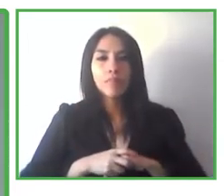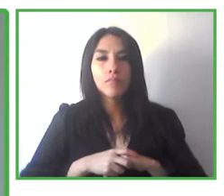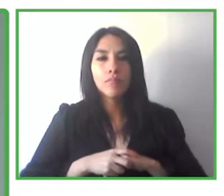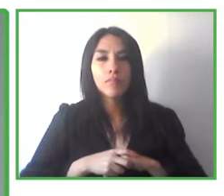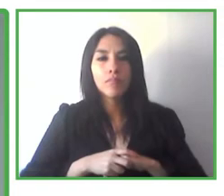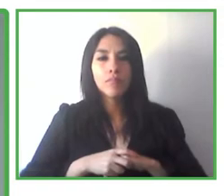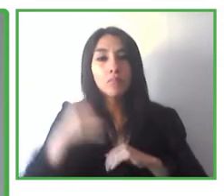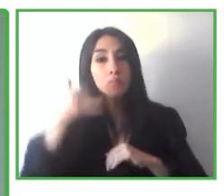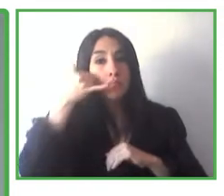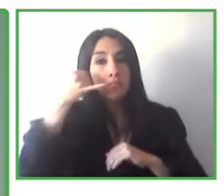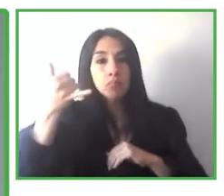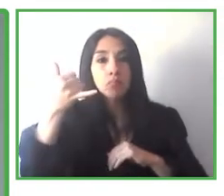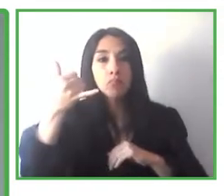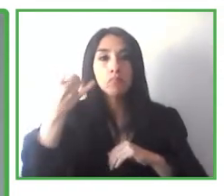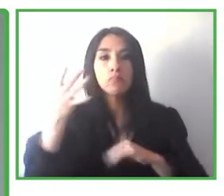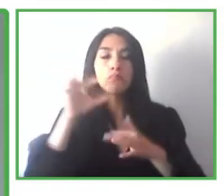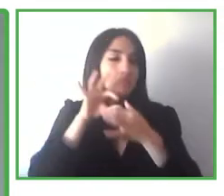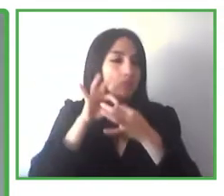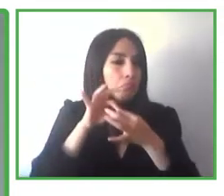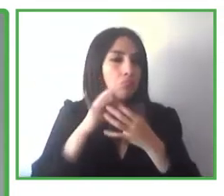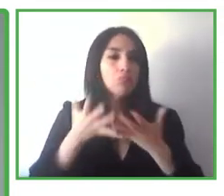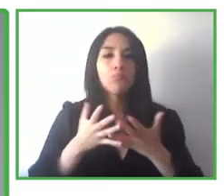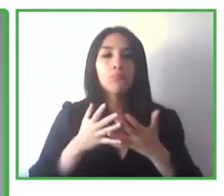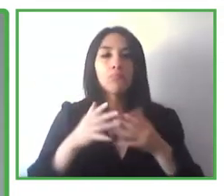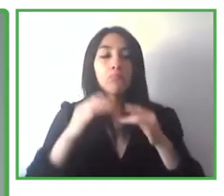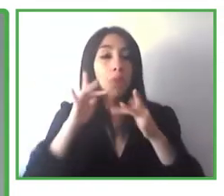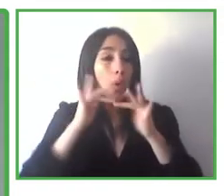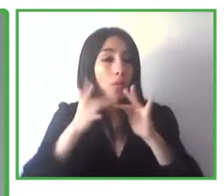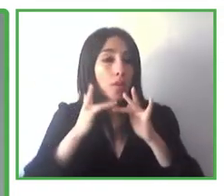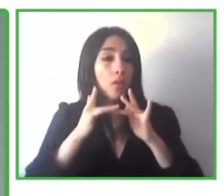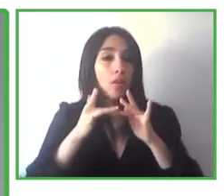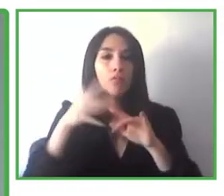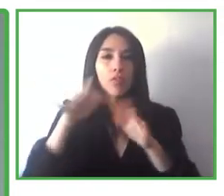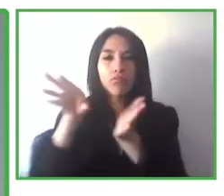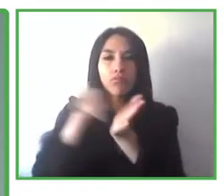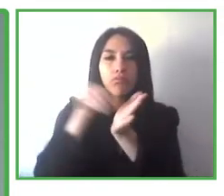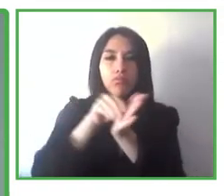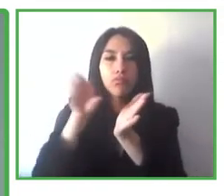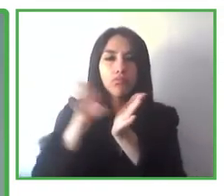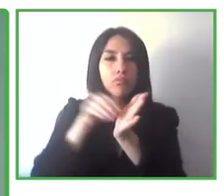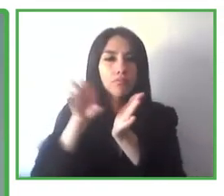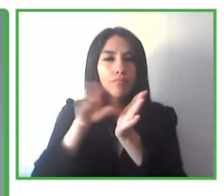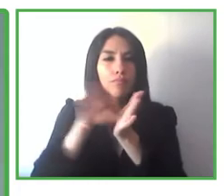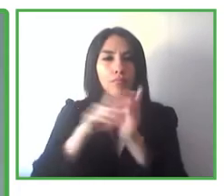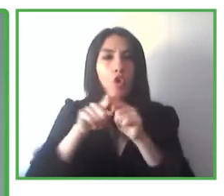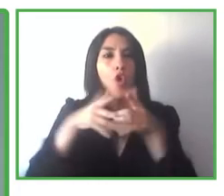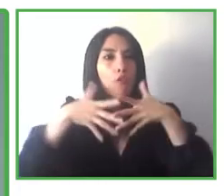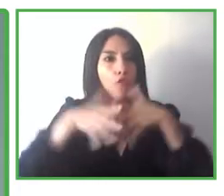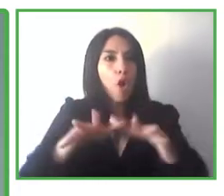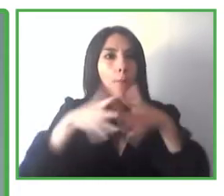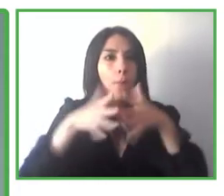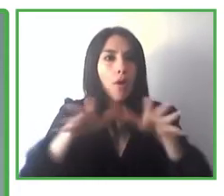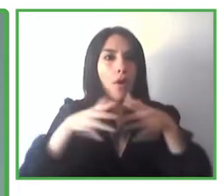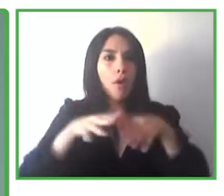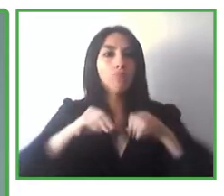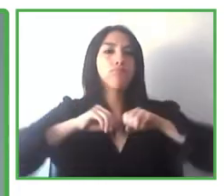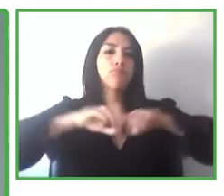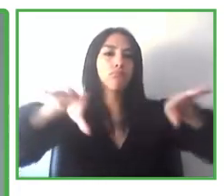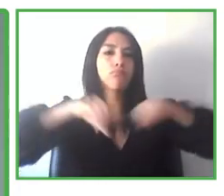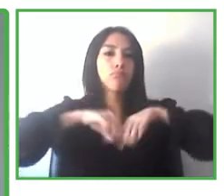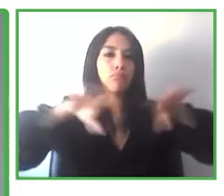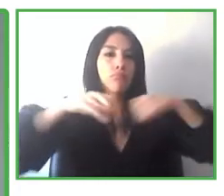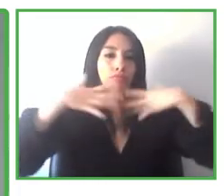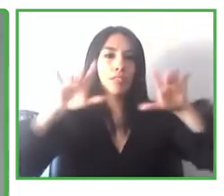connected to the internet in order to capture information. And all that information can be turned into a number of systems or databases.